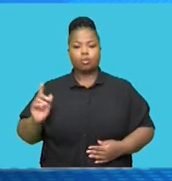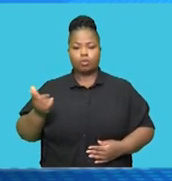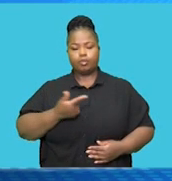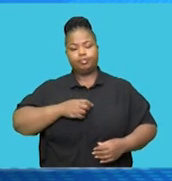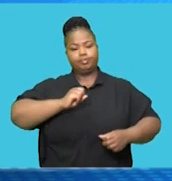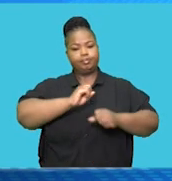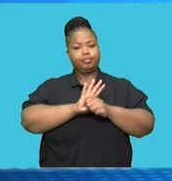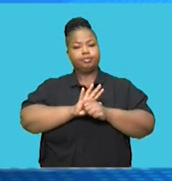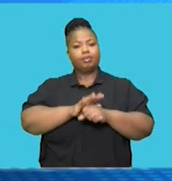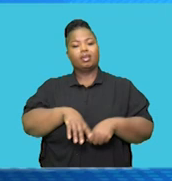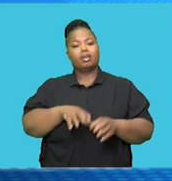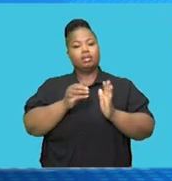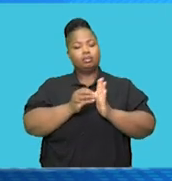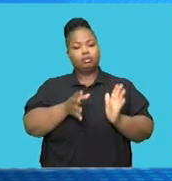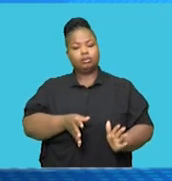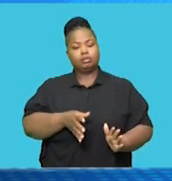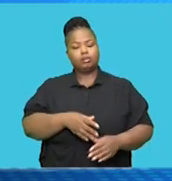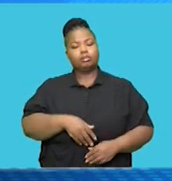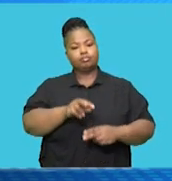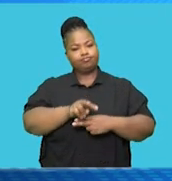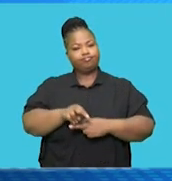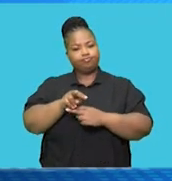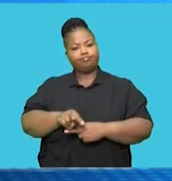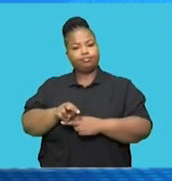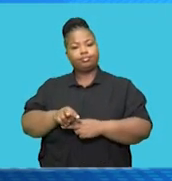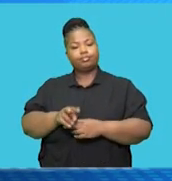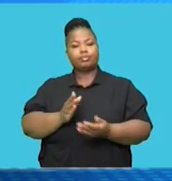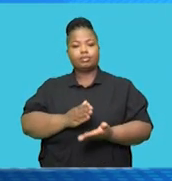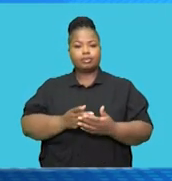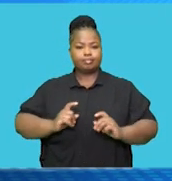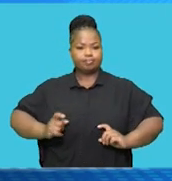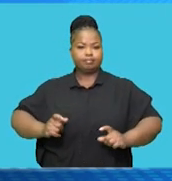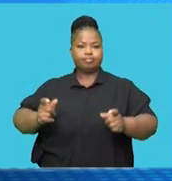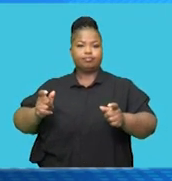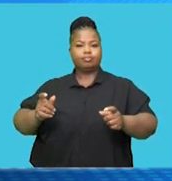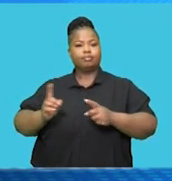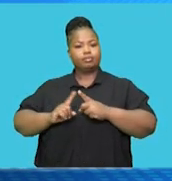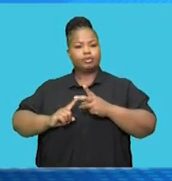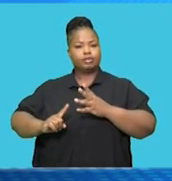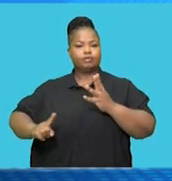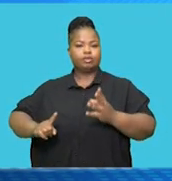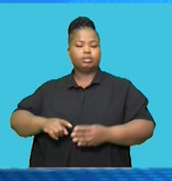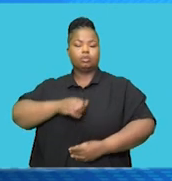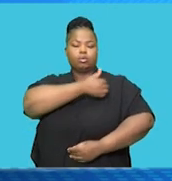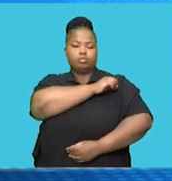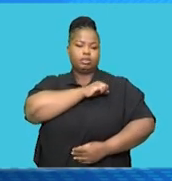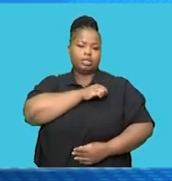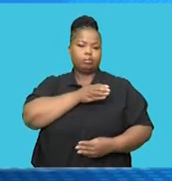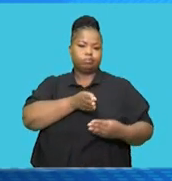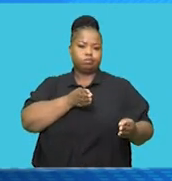learners were attended to and they were rushed to different medical